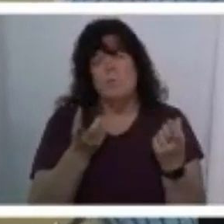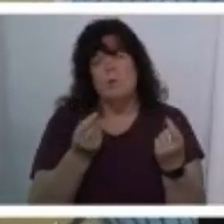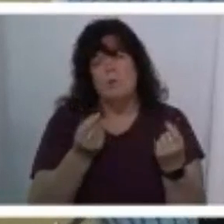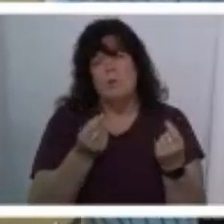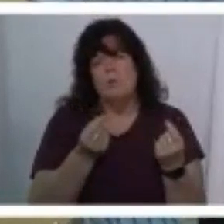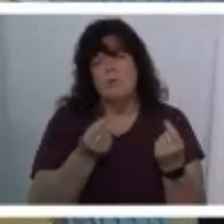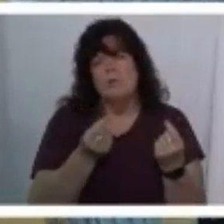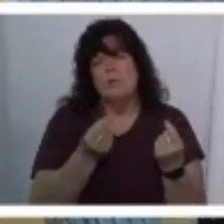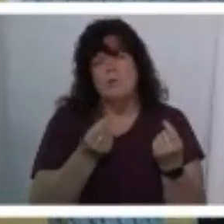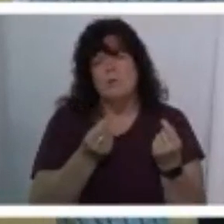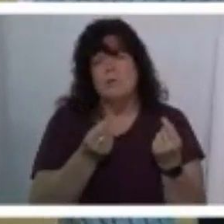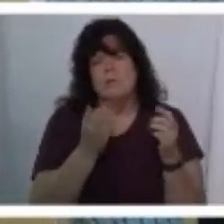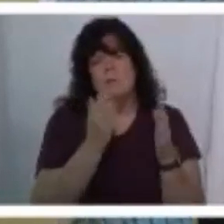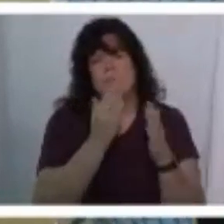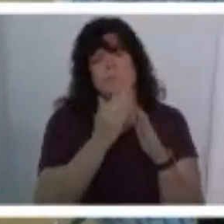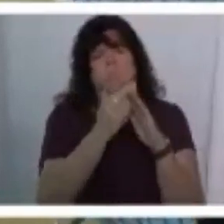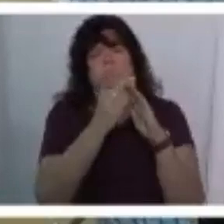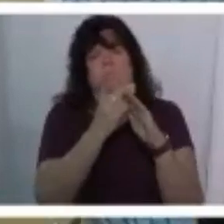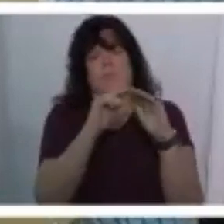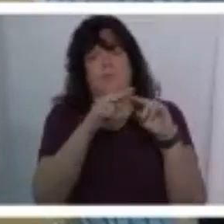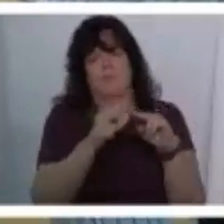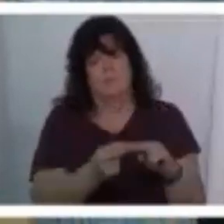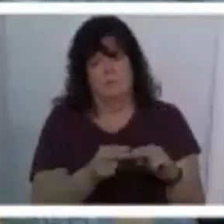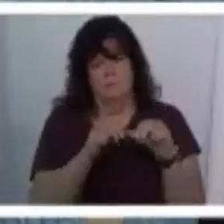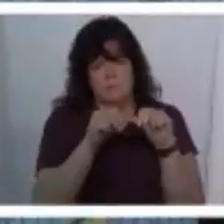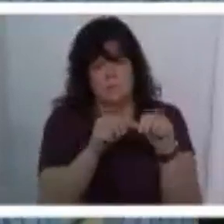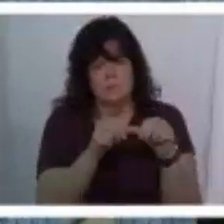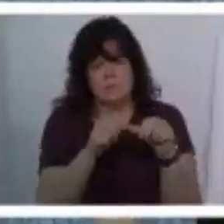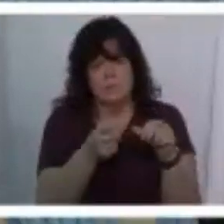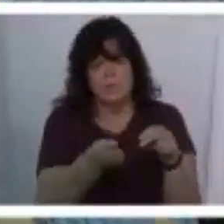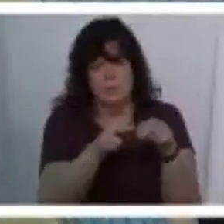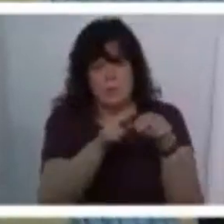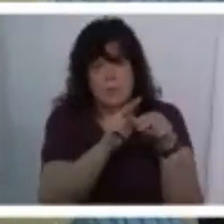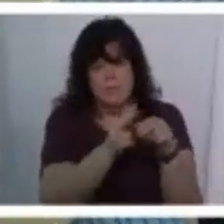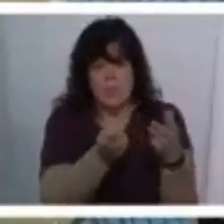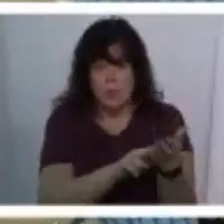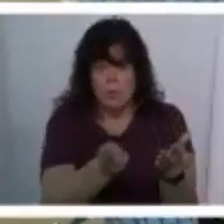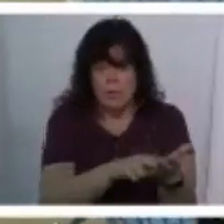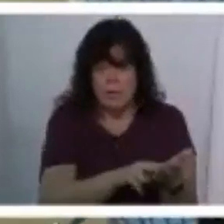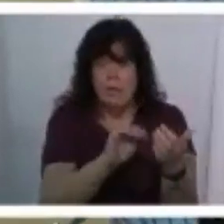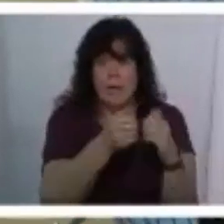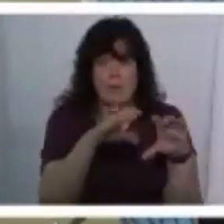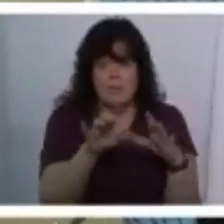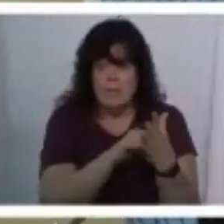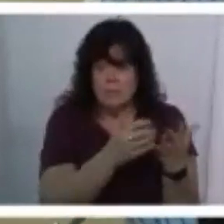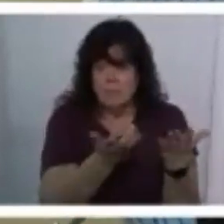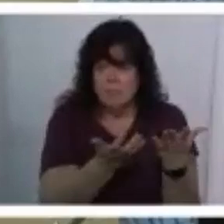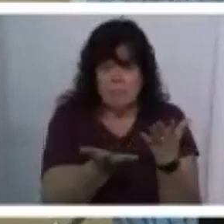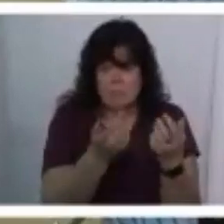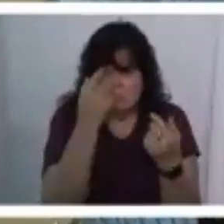to do to stem the decline here i mean we got to build enrollment um how are we going to do that and